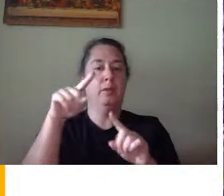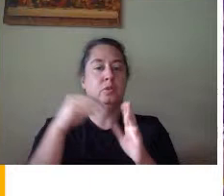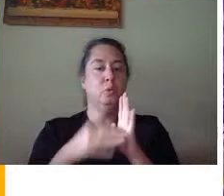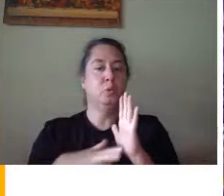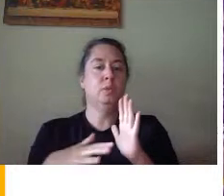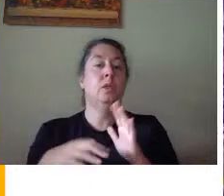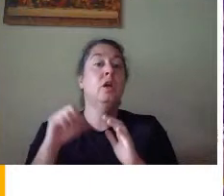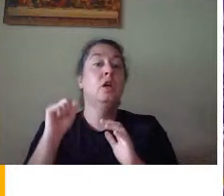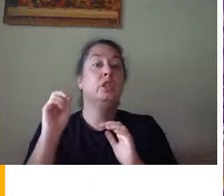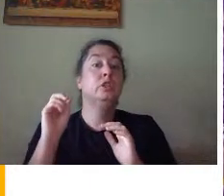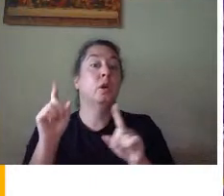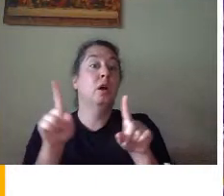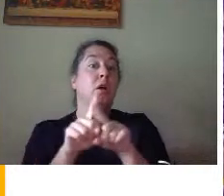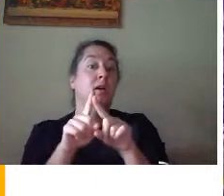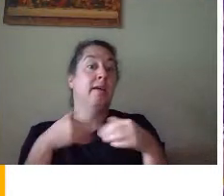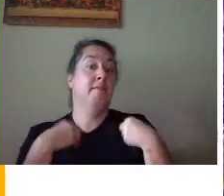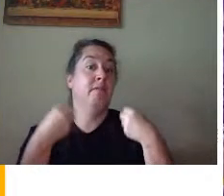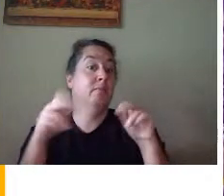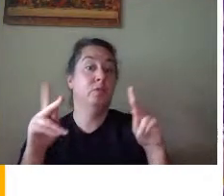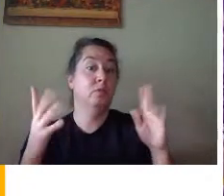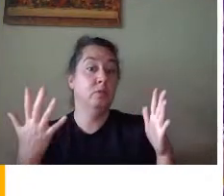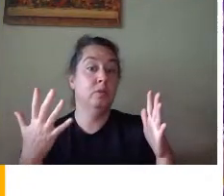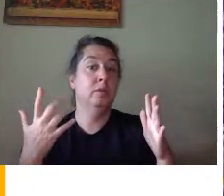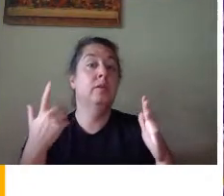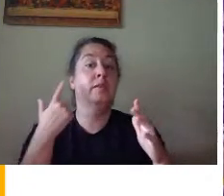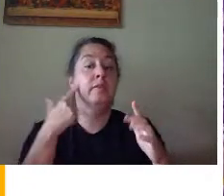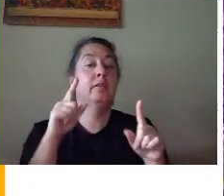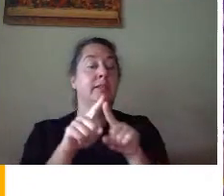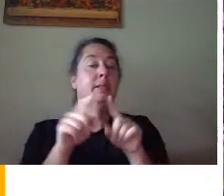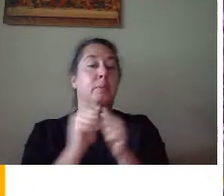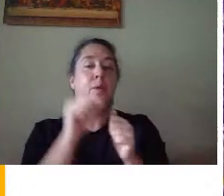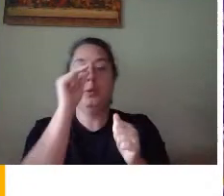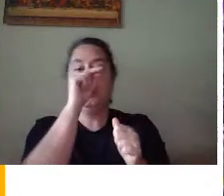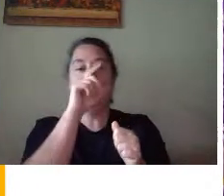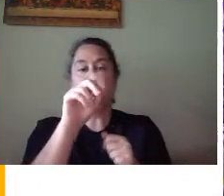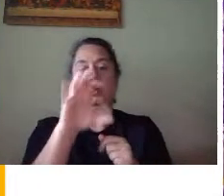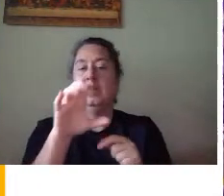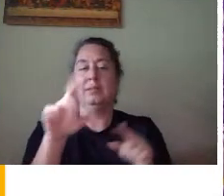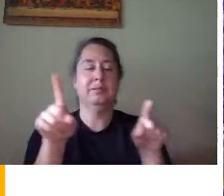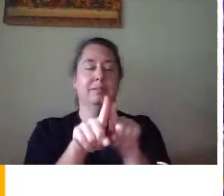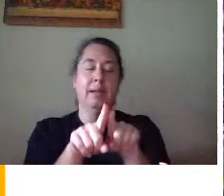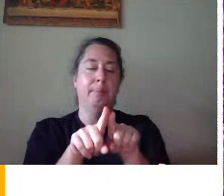also have this opportunity in Google Docs. Google Docs will do the same thing.